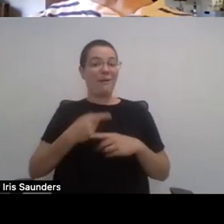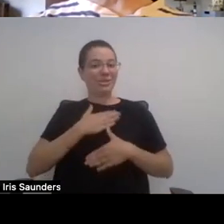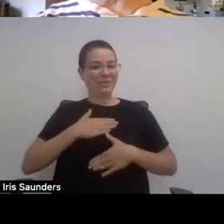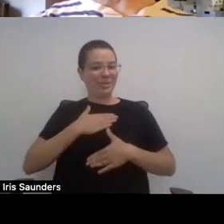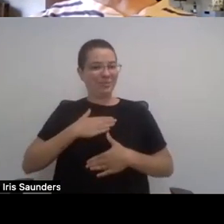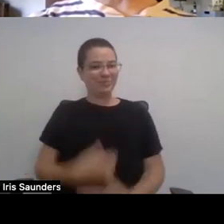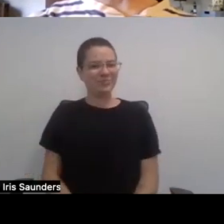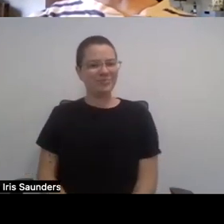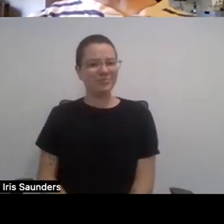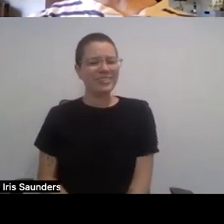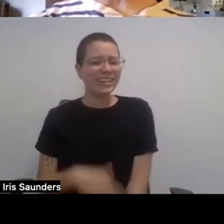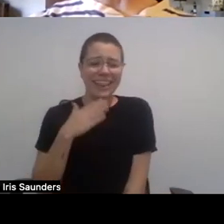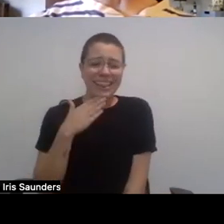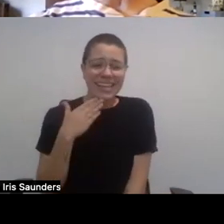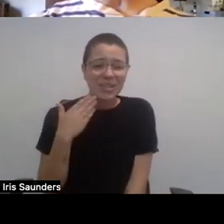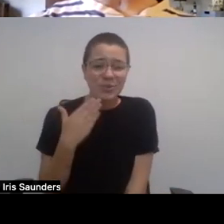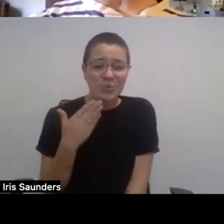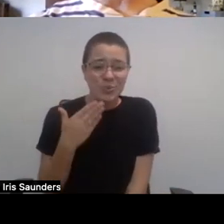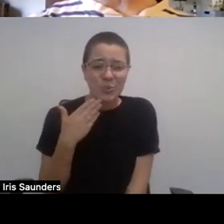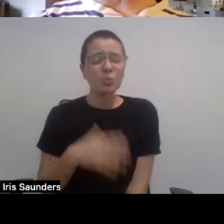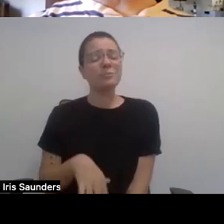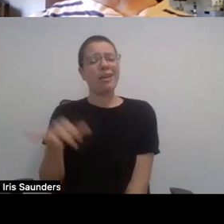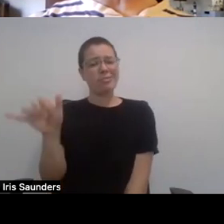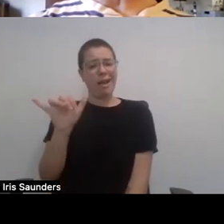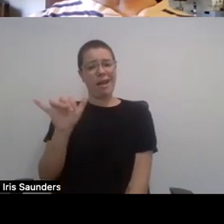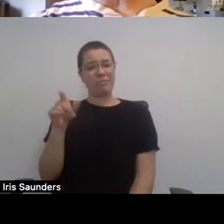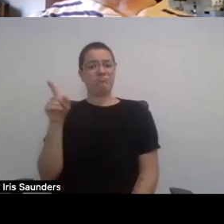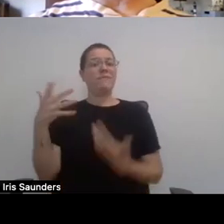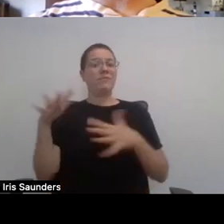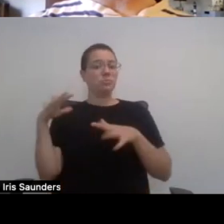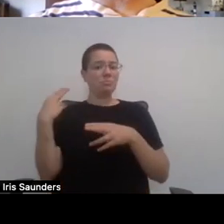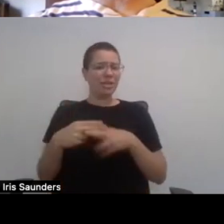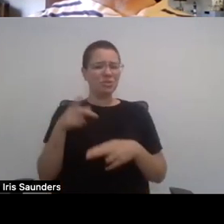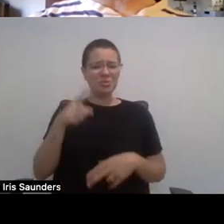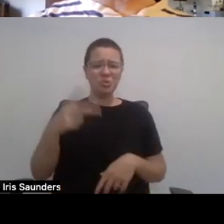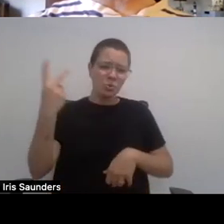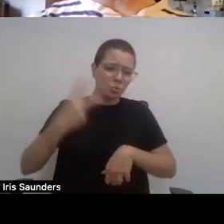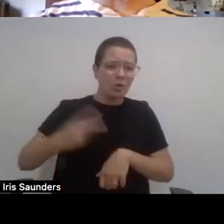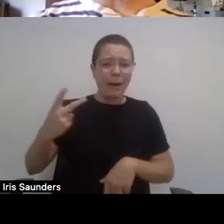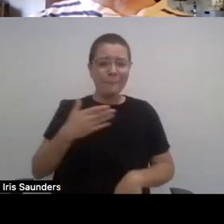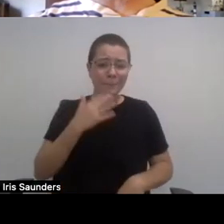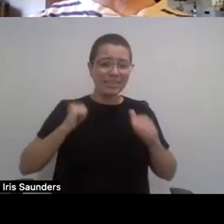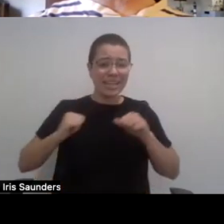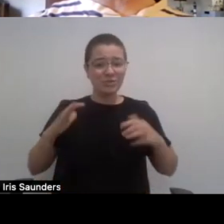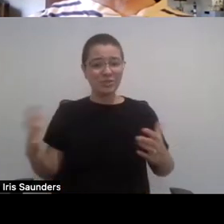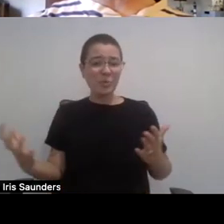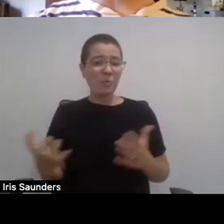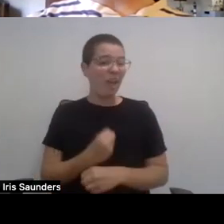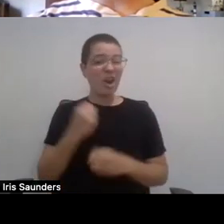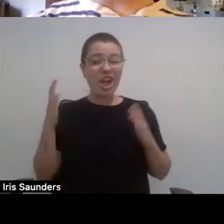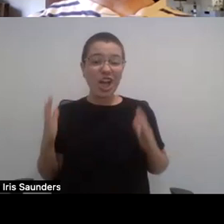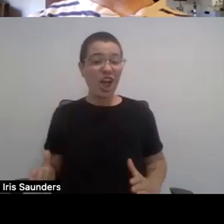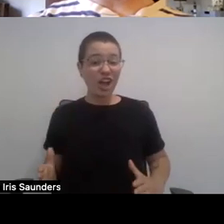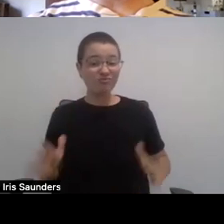Thank you. And like Nick and Tiffany just said, you were also the two-time Best Actress winner for the Easter Seals Film Challenge